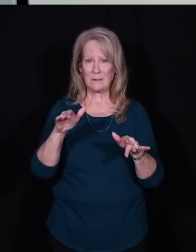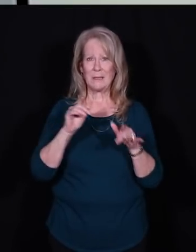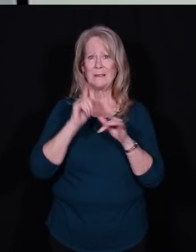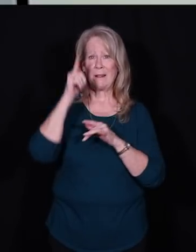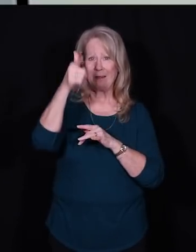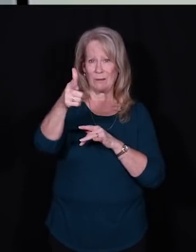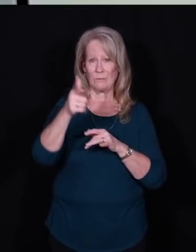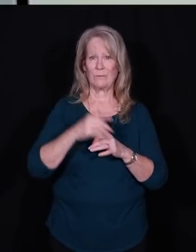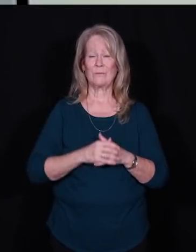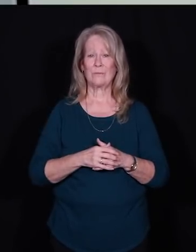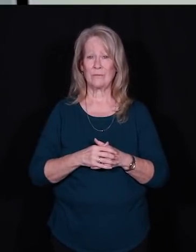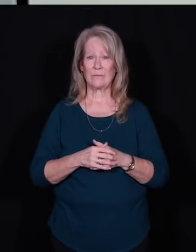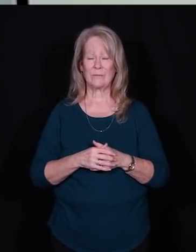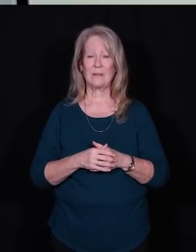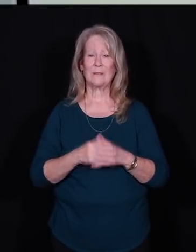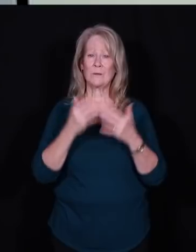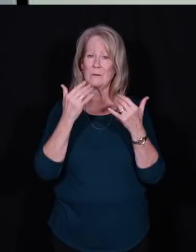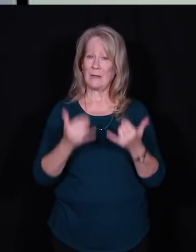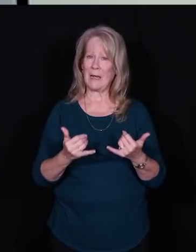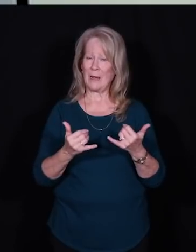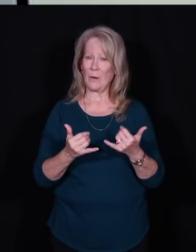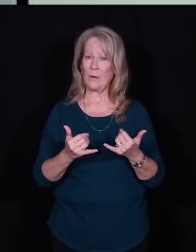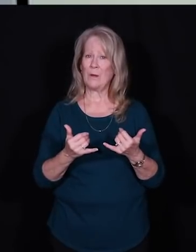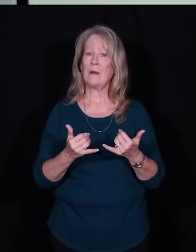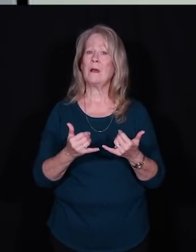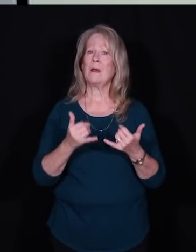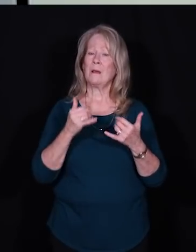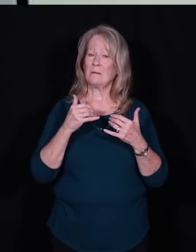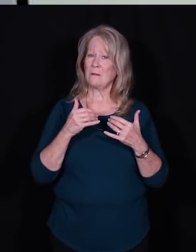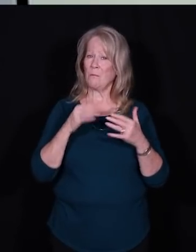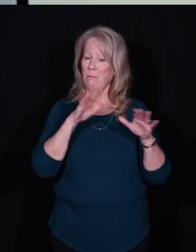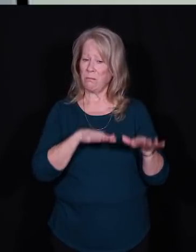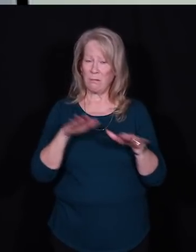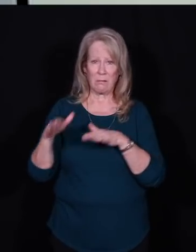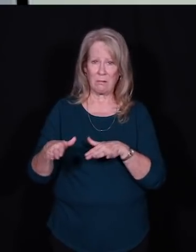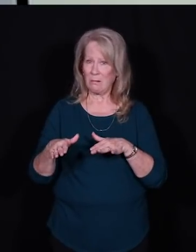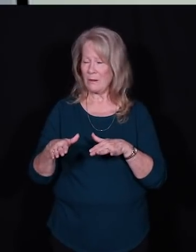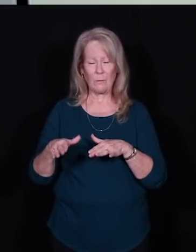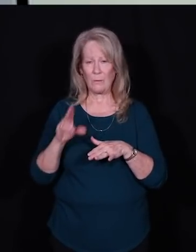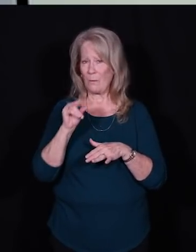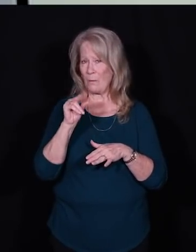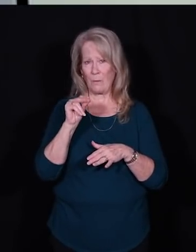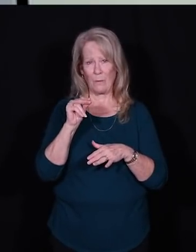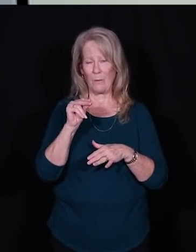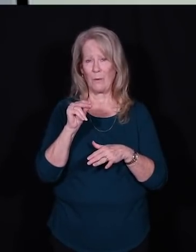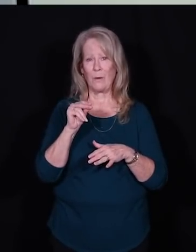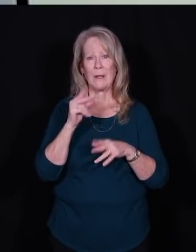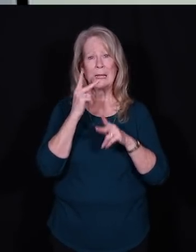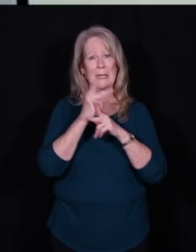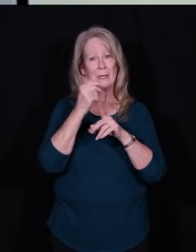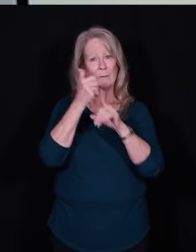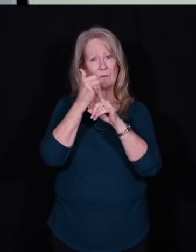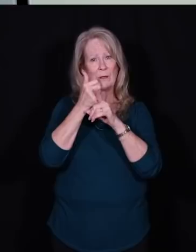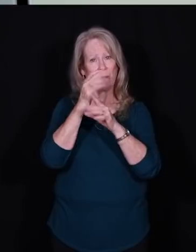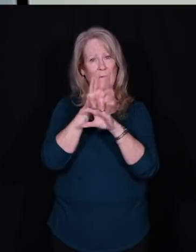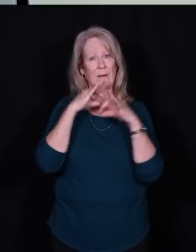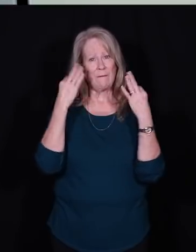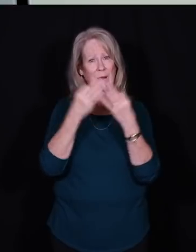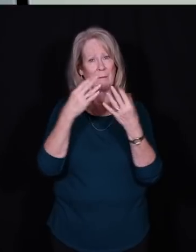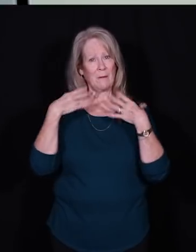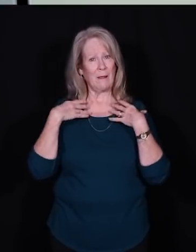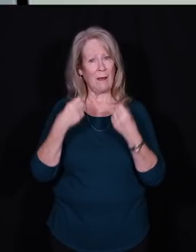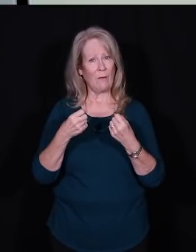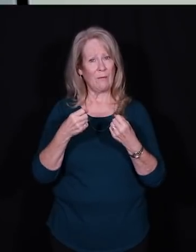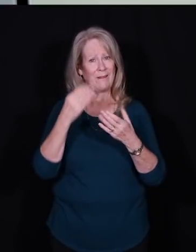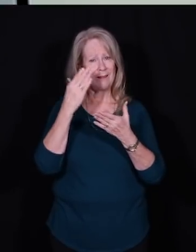months down the road. So now is not the time to be complacent and let your guard down. You can keep yourself and your family healthy and